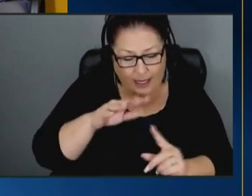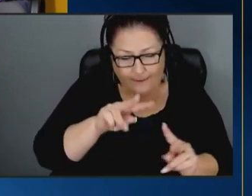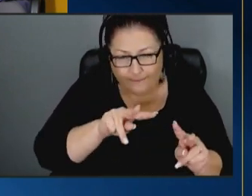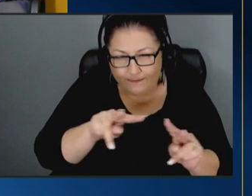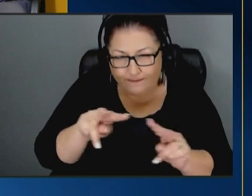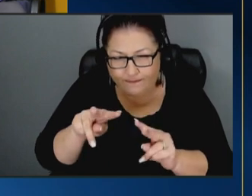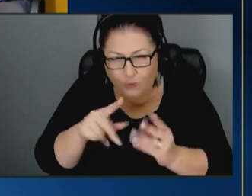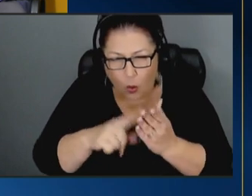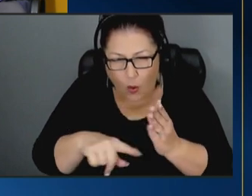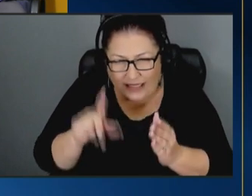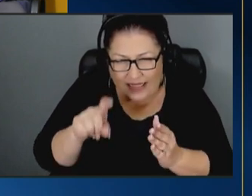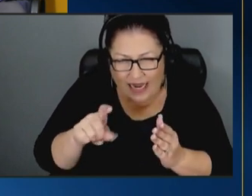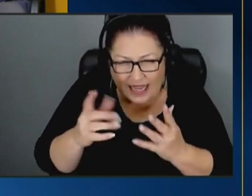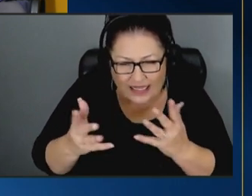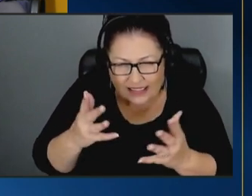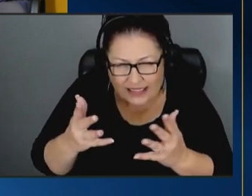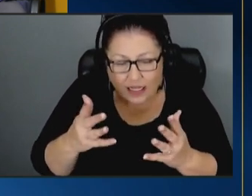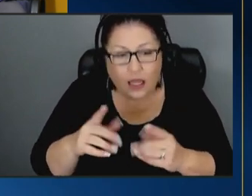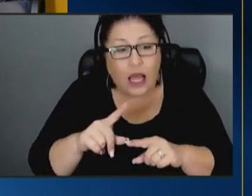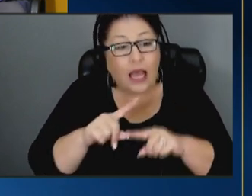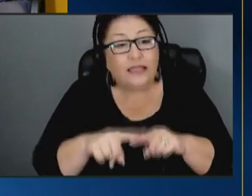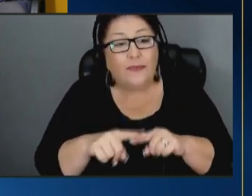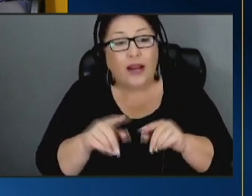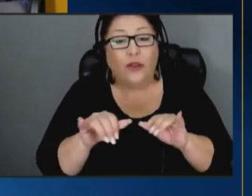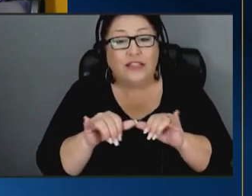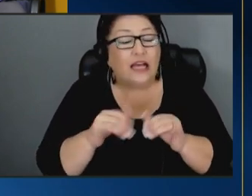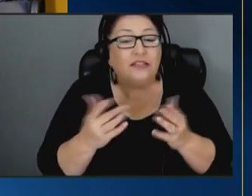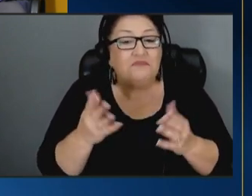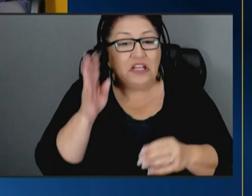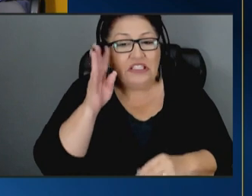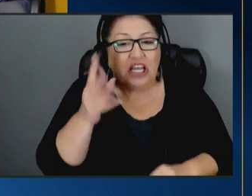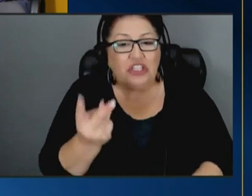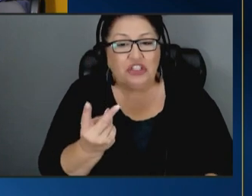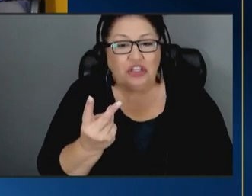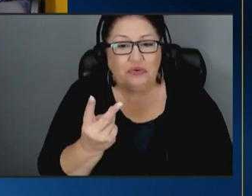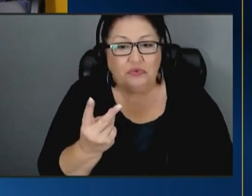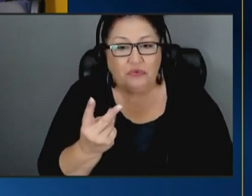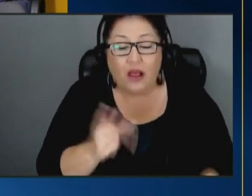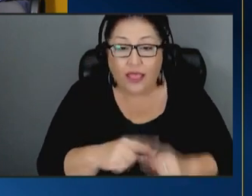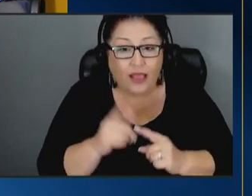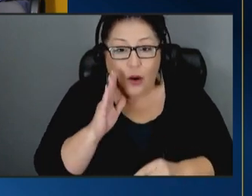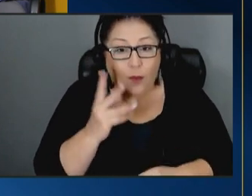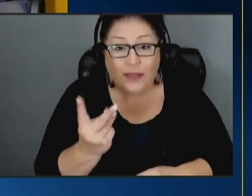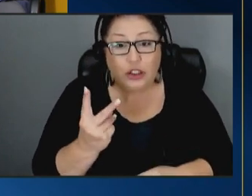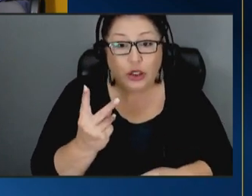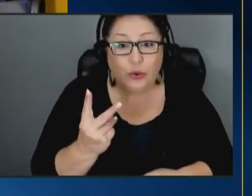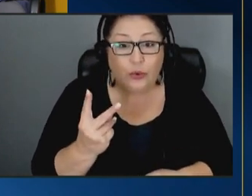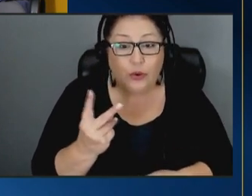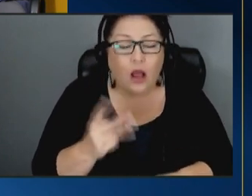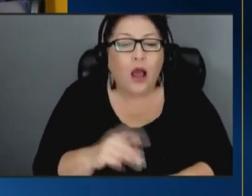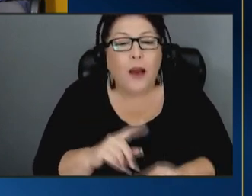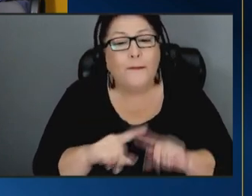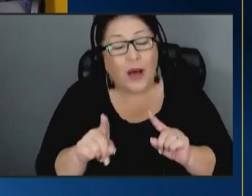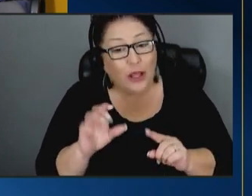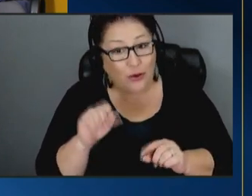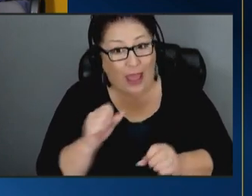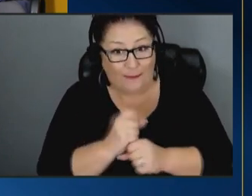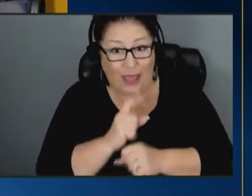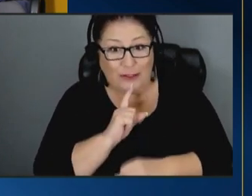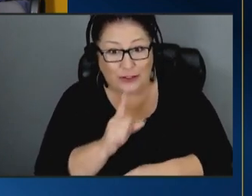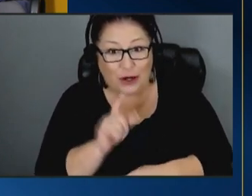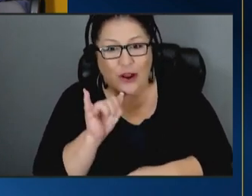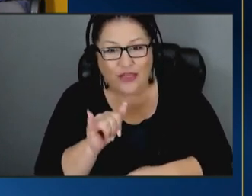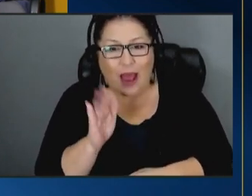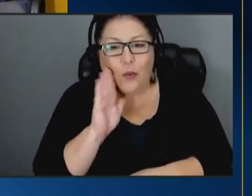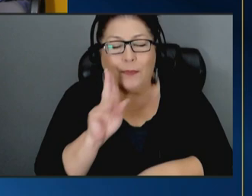and guess what depending on the size let's say it's two then it's going to be two but what you can at least ensure is that it will be